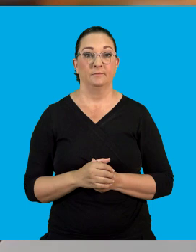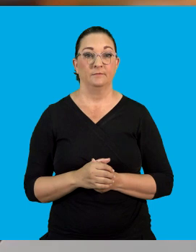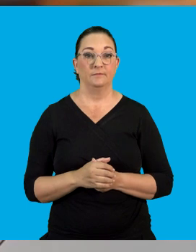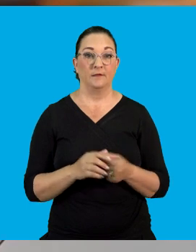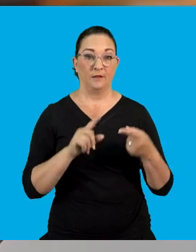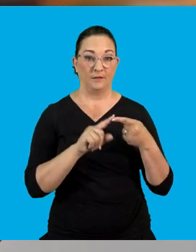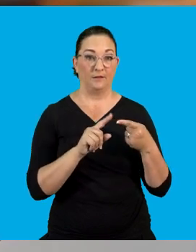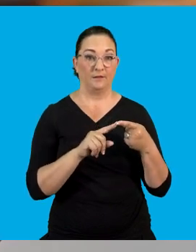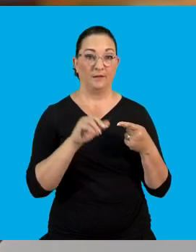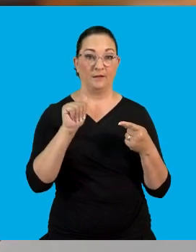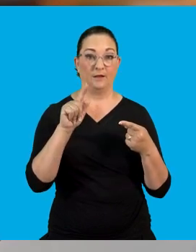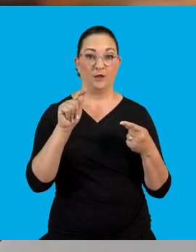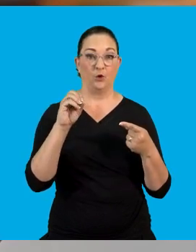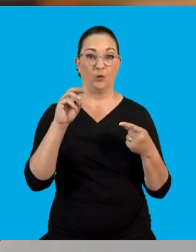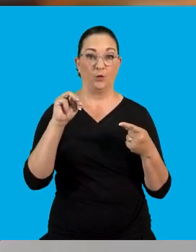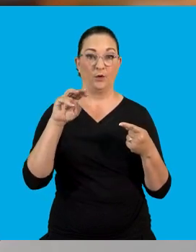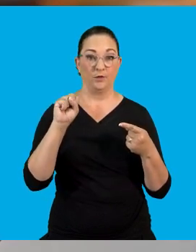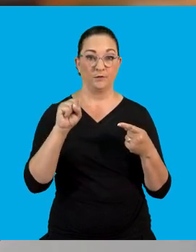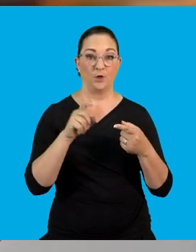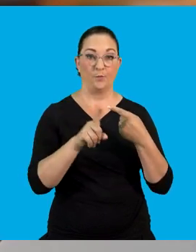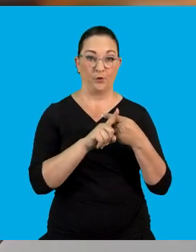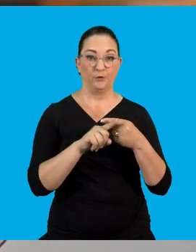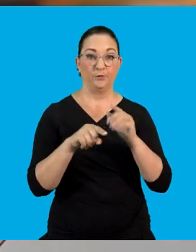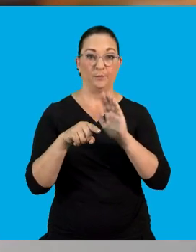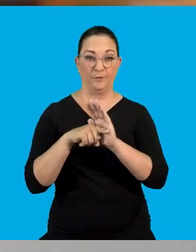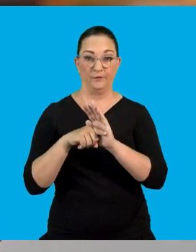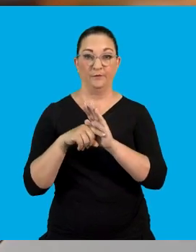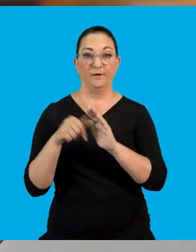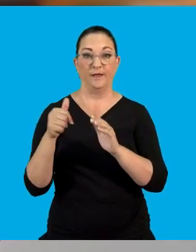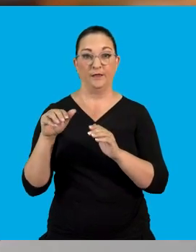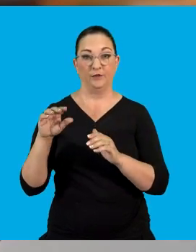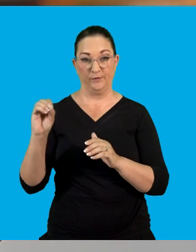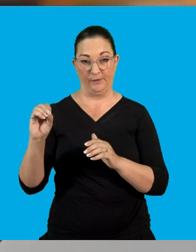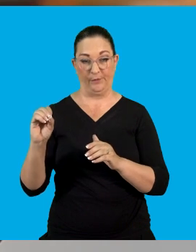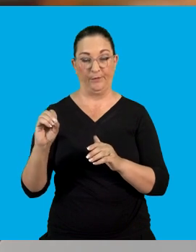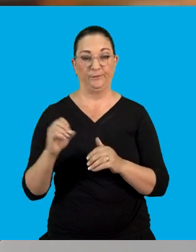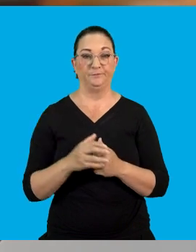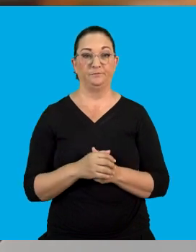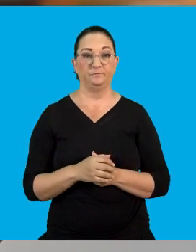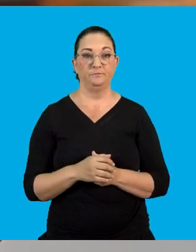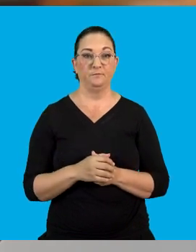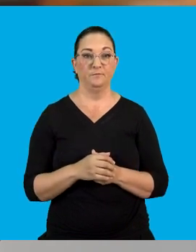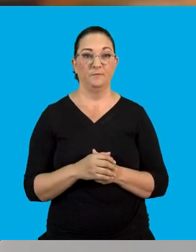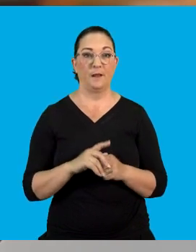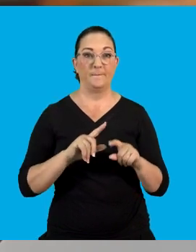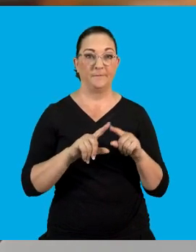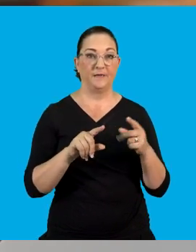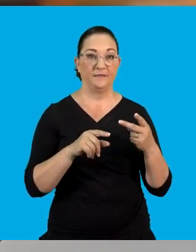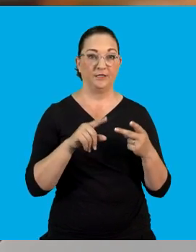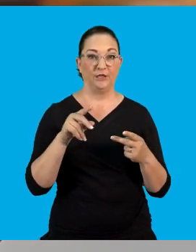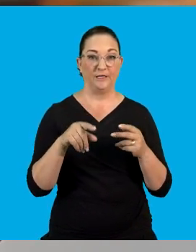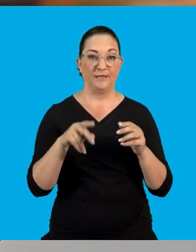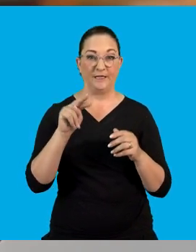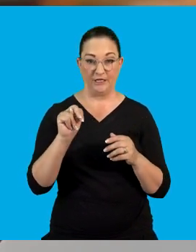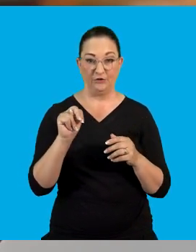Number one, atoms are made up of protons, neutrons and electrons. Number two, a neutrally charged particle